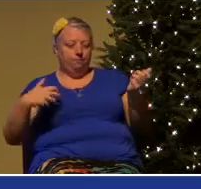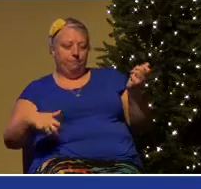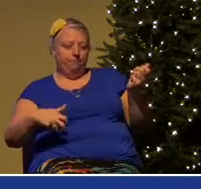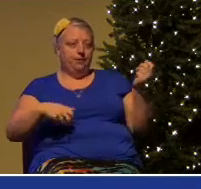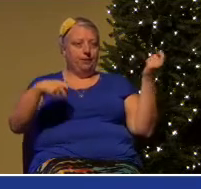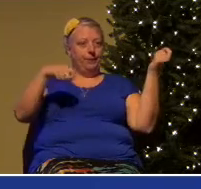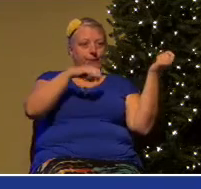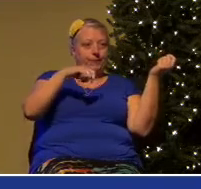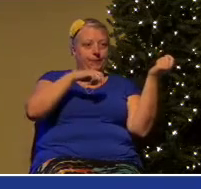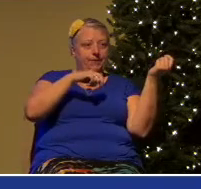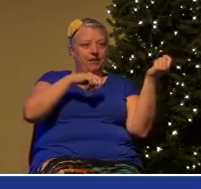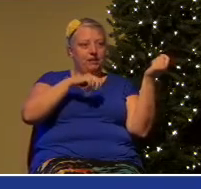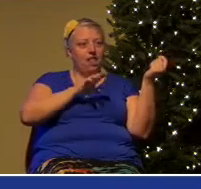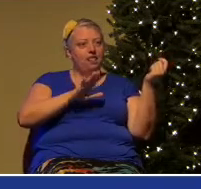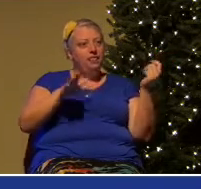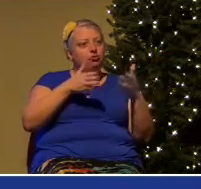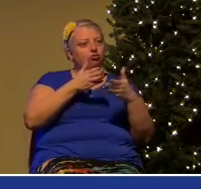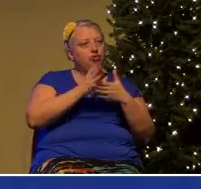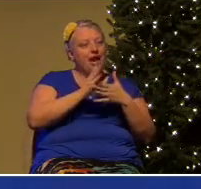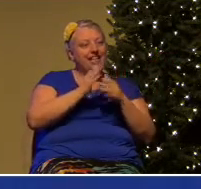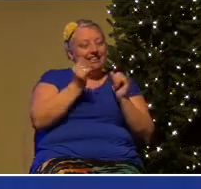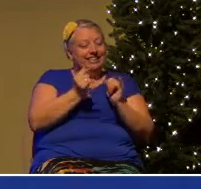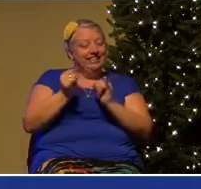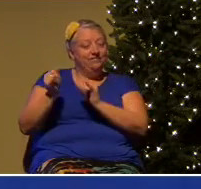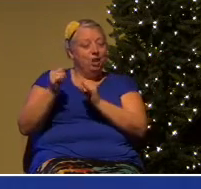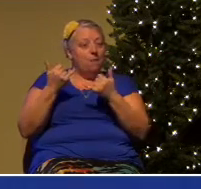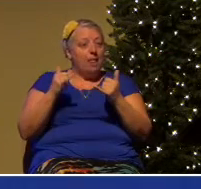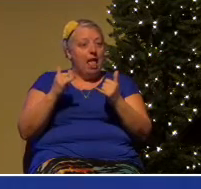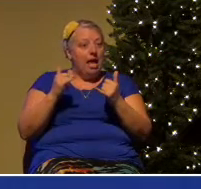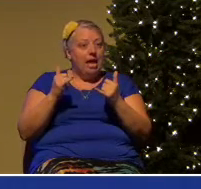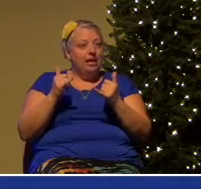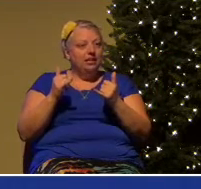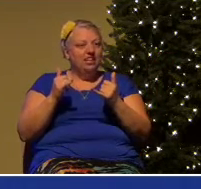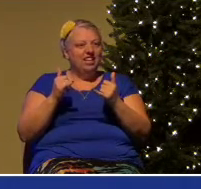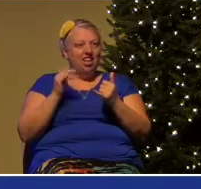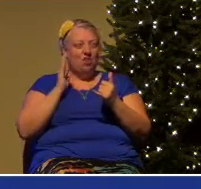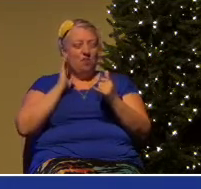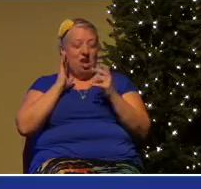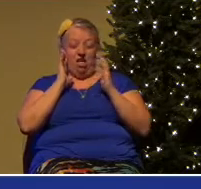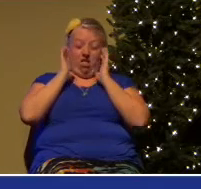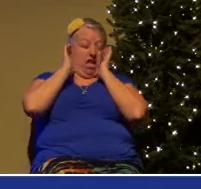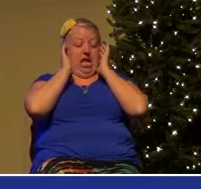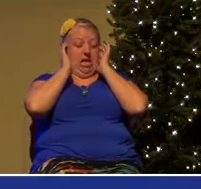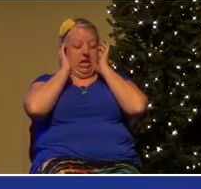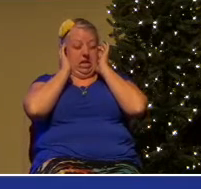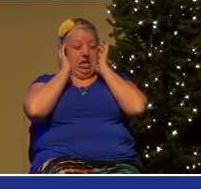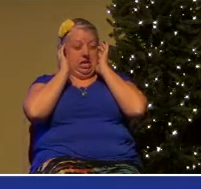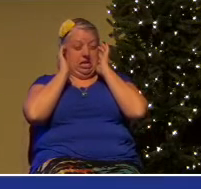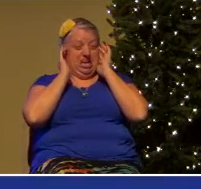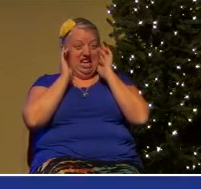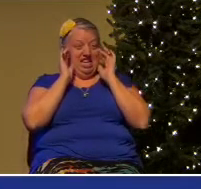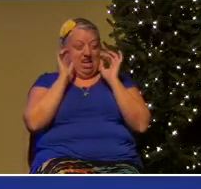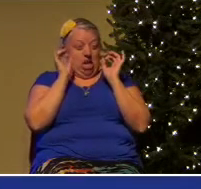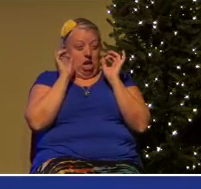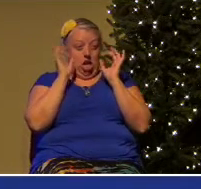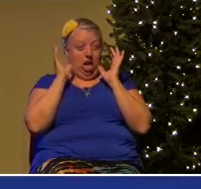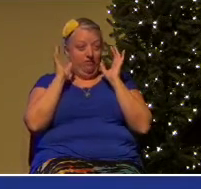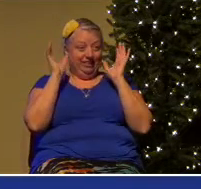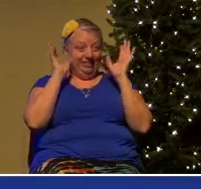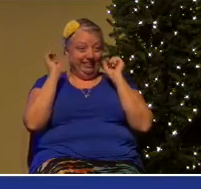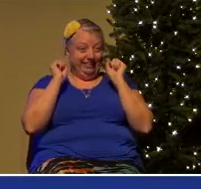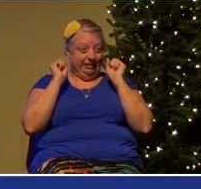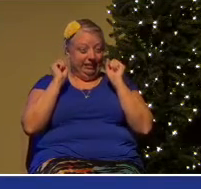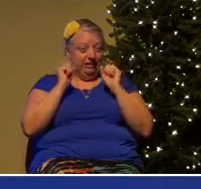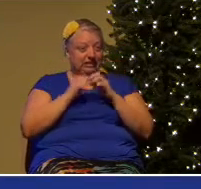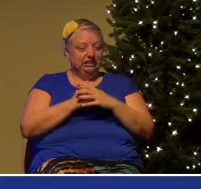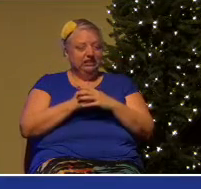You can only have harmony, you can only have symphony if we read off the same score, play our own